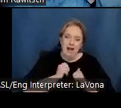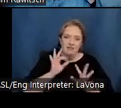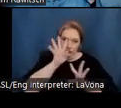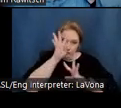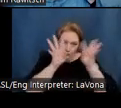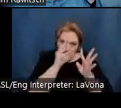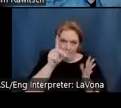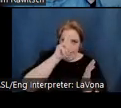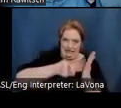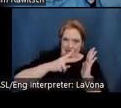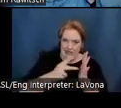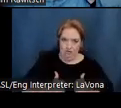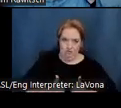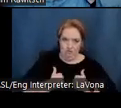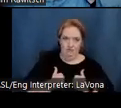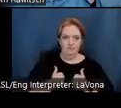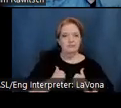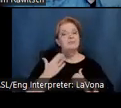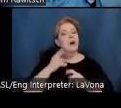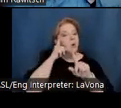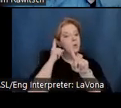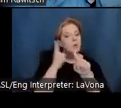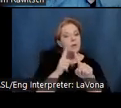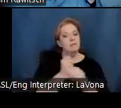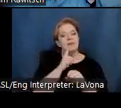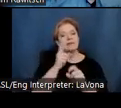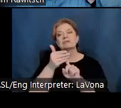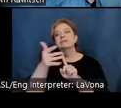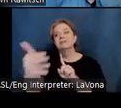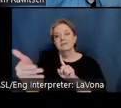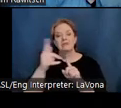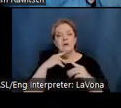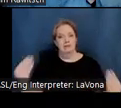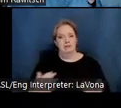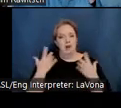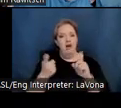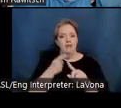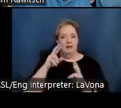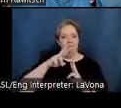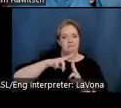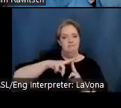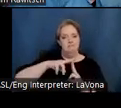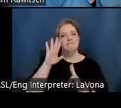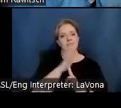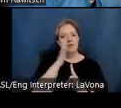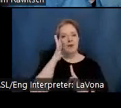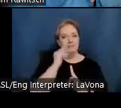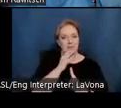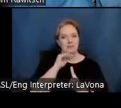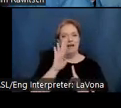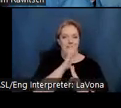that future generations are inspired by the Malouf experience and the legacy of Sam and Alfreda Malouf.